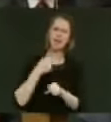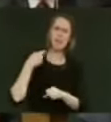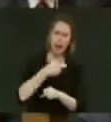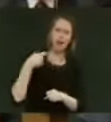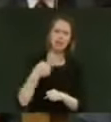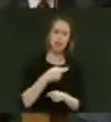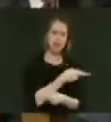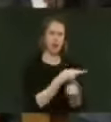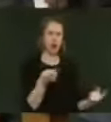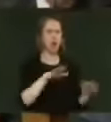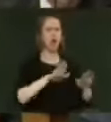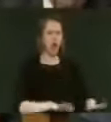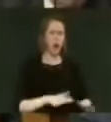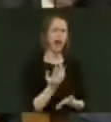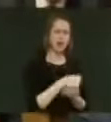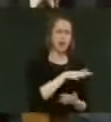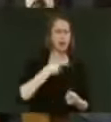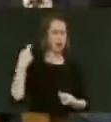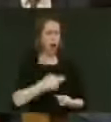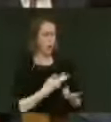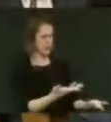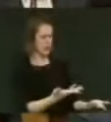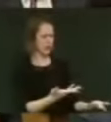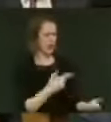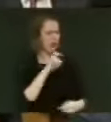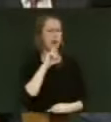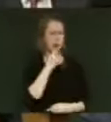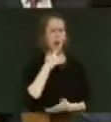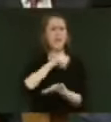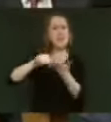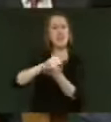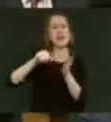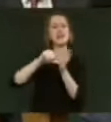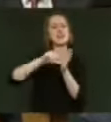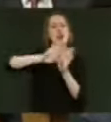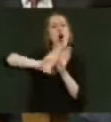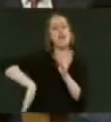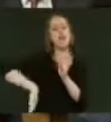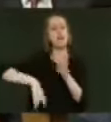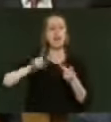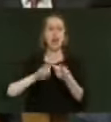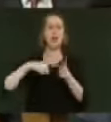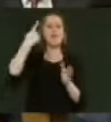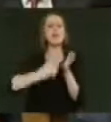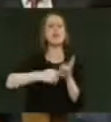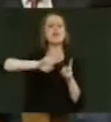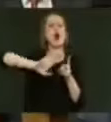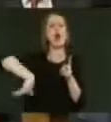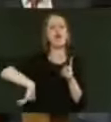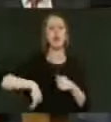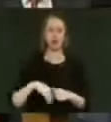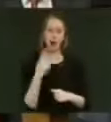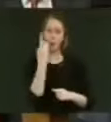payments to those low-income families you owe it to and we will forgive the interest, we will forgive the penalties. $1